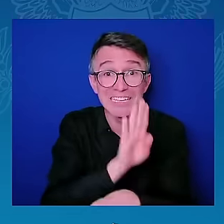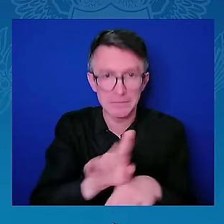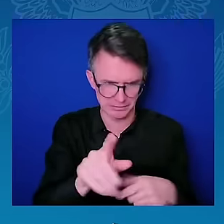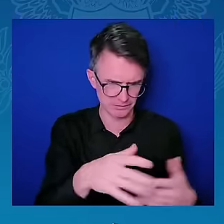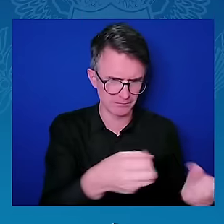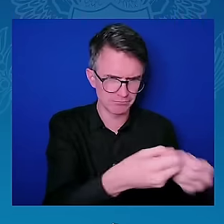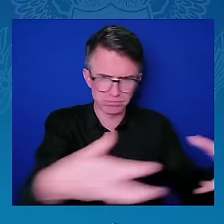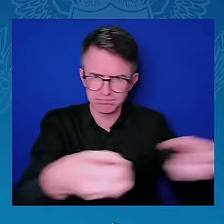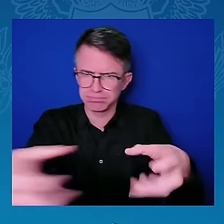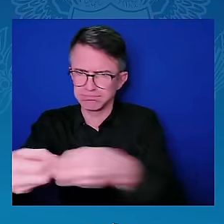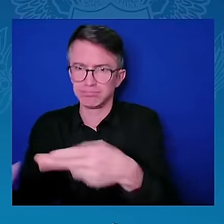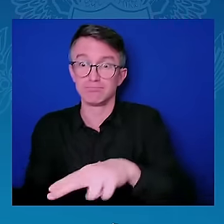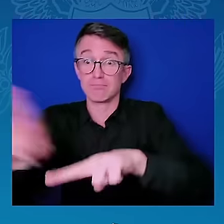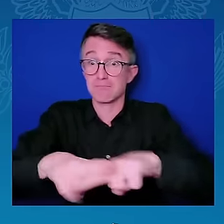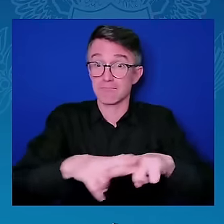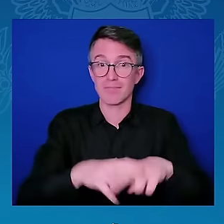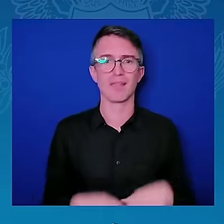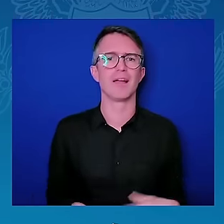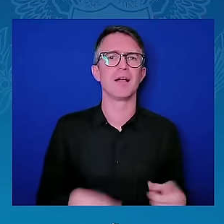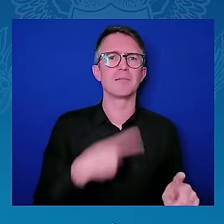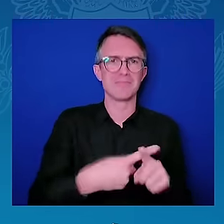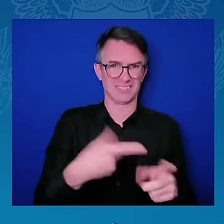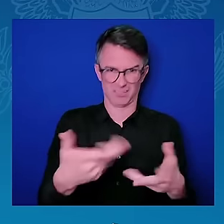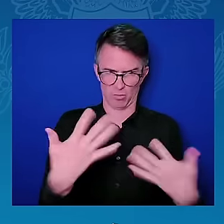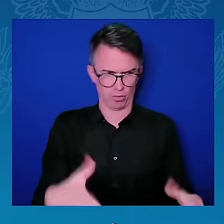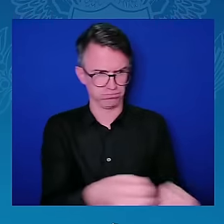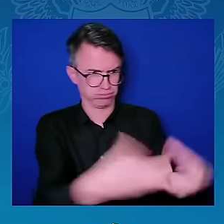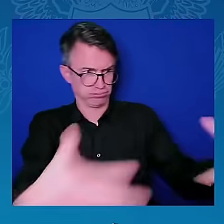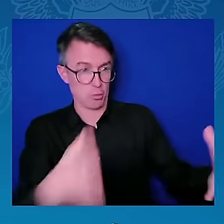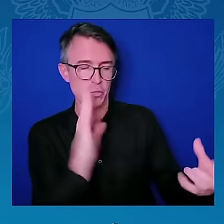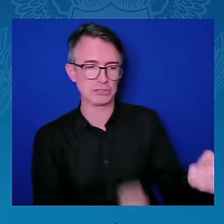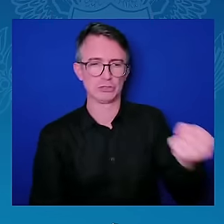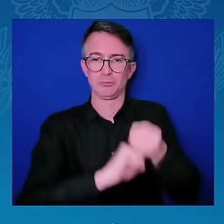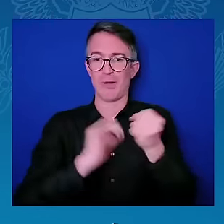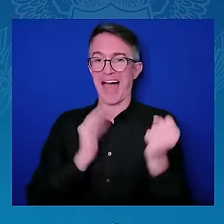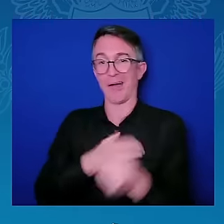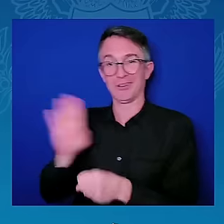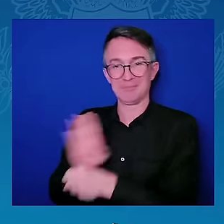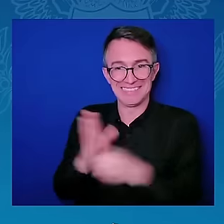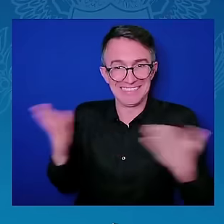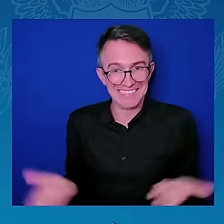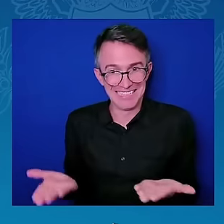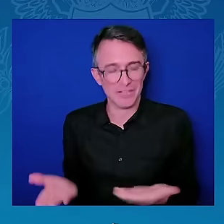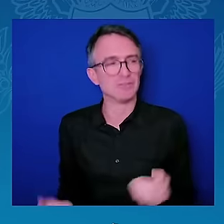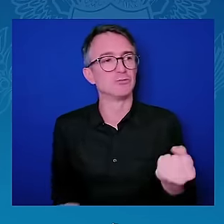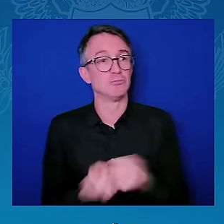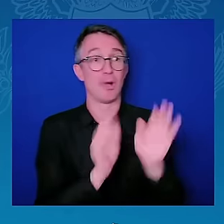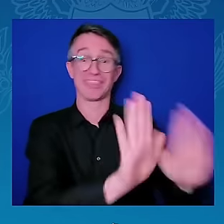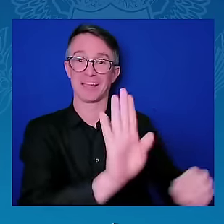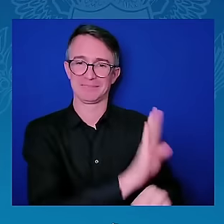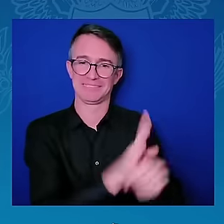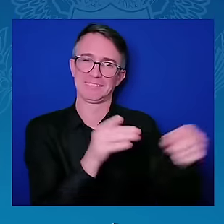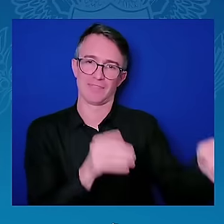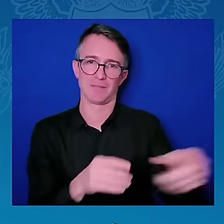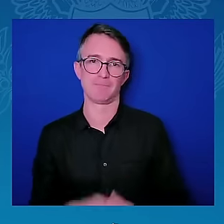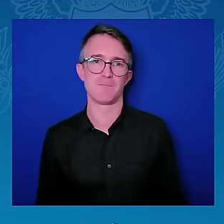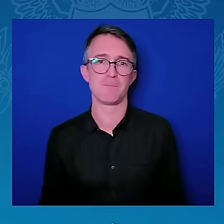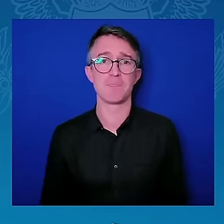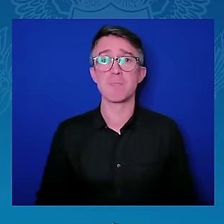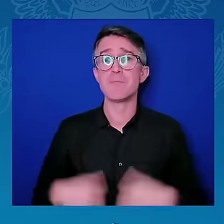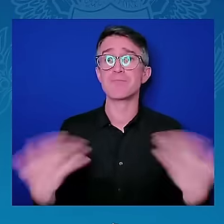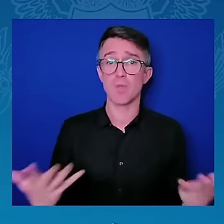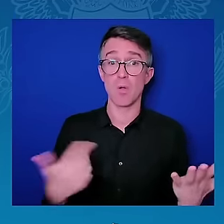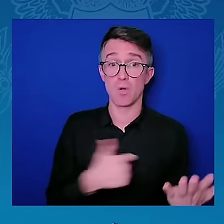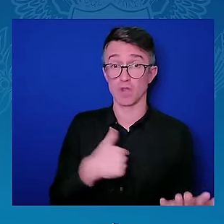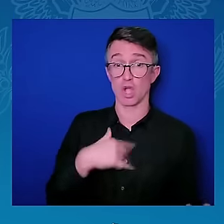the economic partnership. Like many champions in this room today, including Senator Chris Coons, who recently introduced a